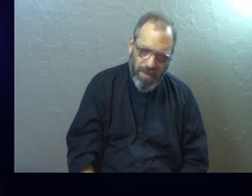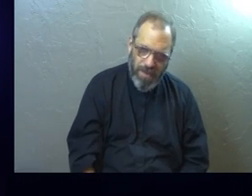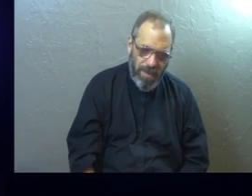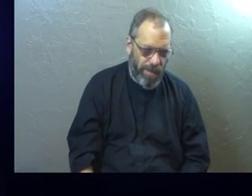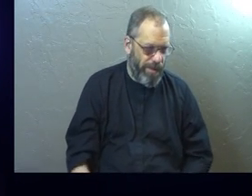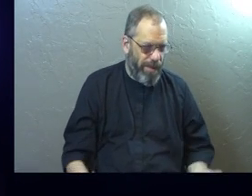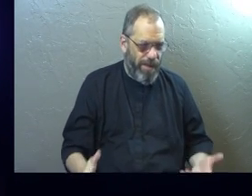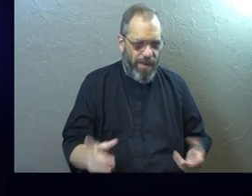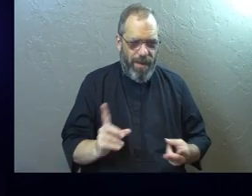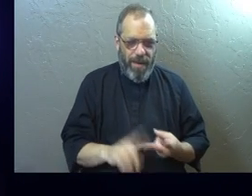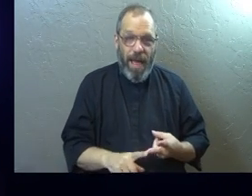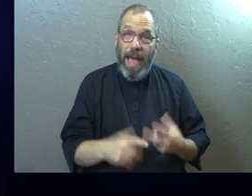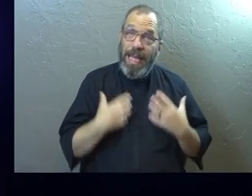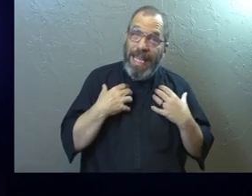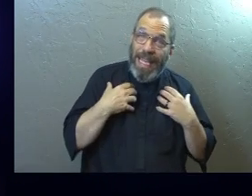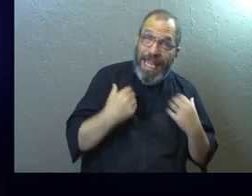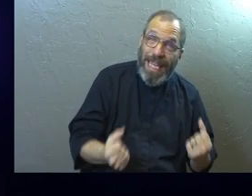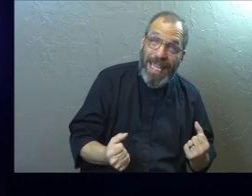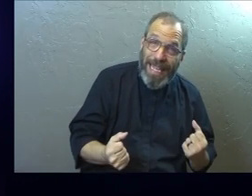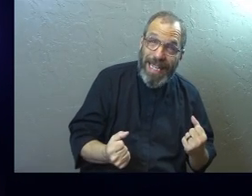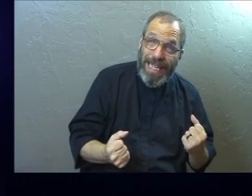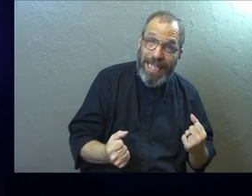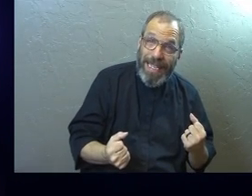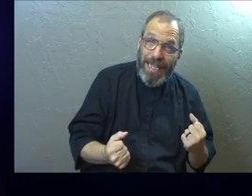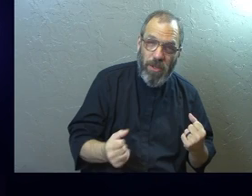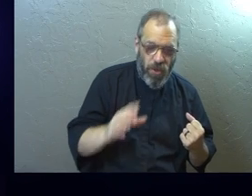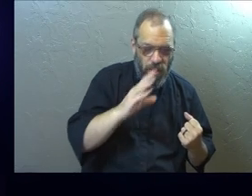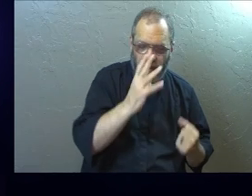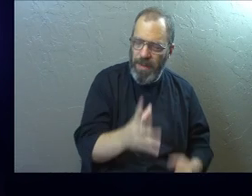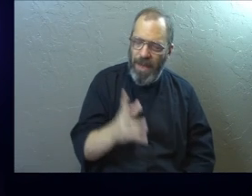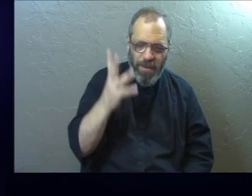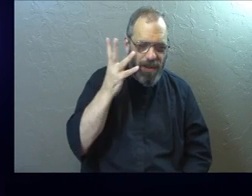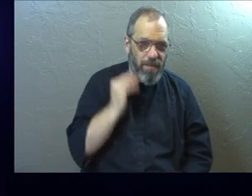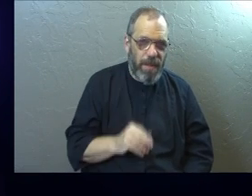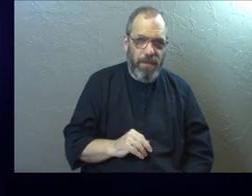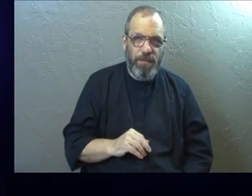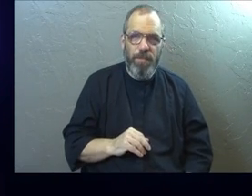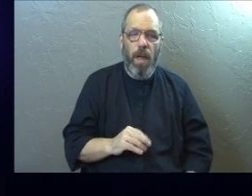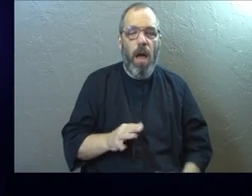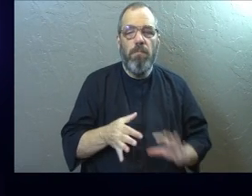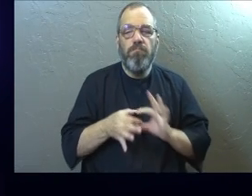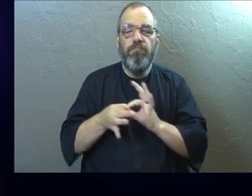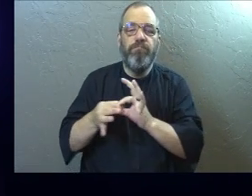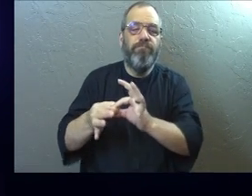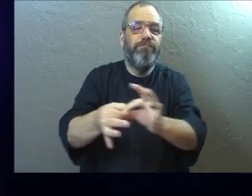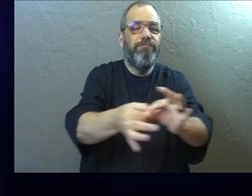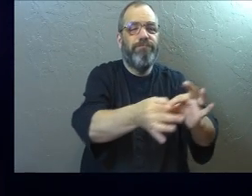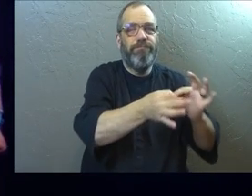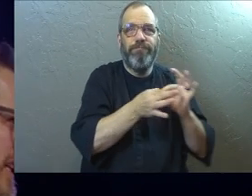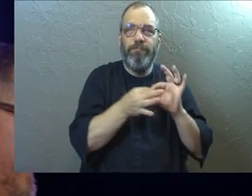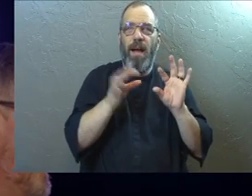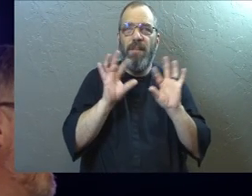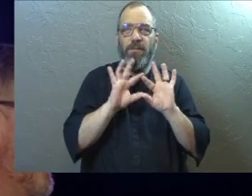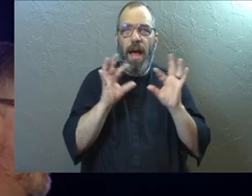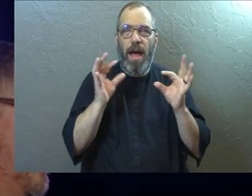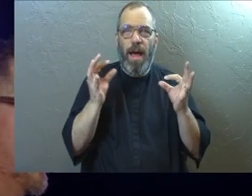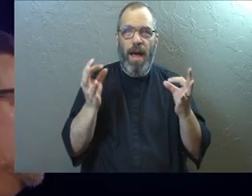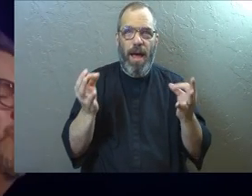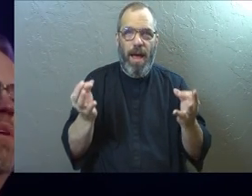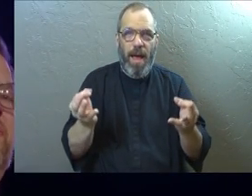It will be healing like you've never known. You will be reunited with family.